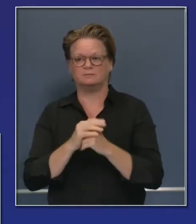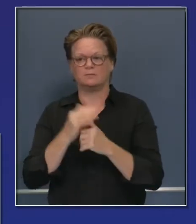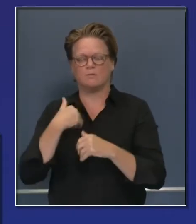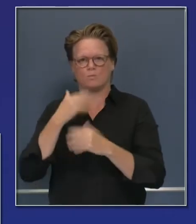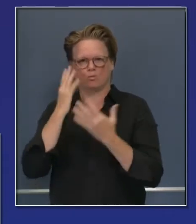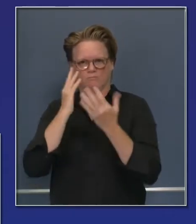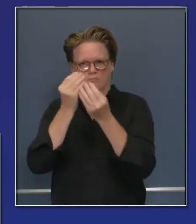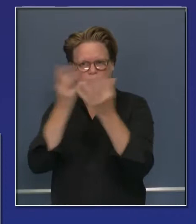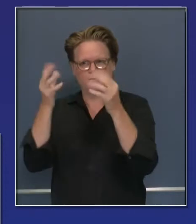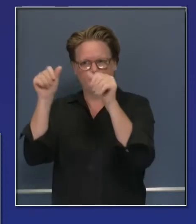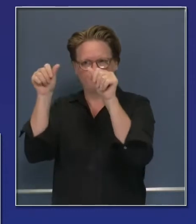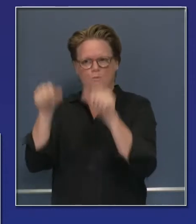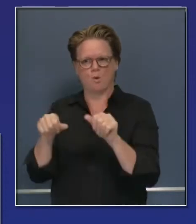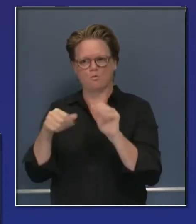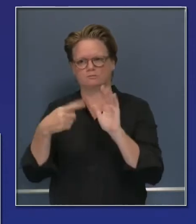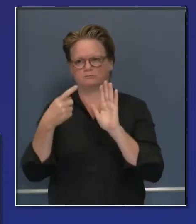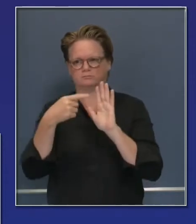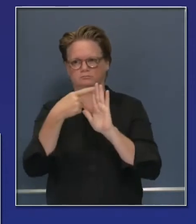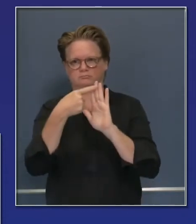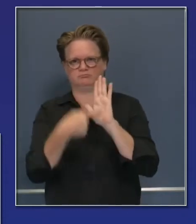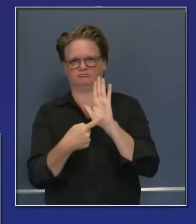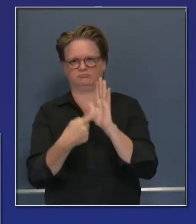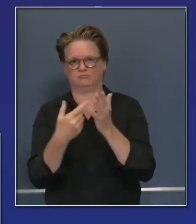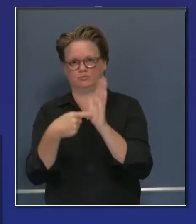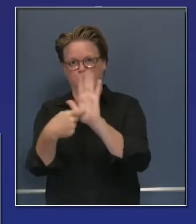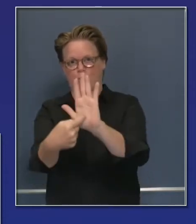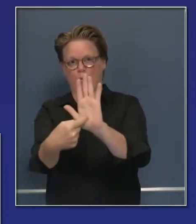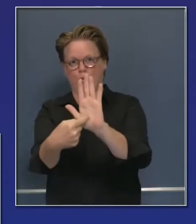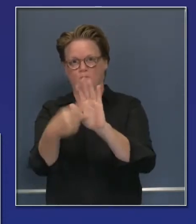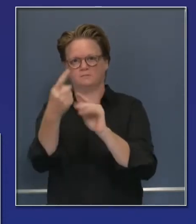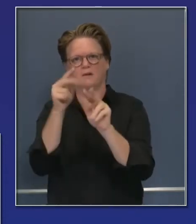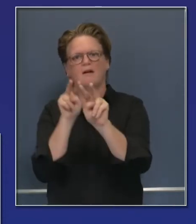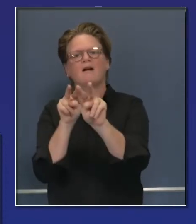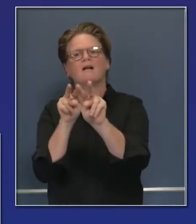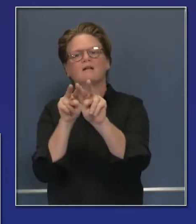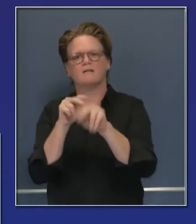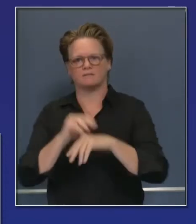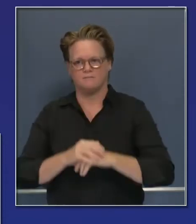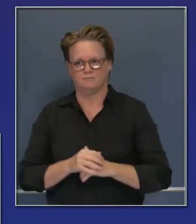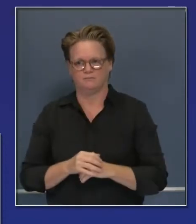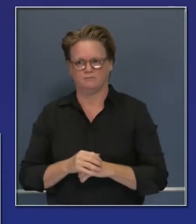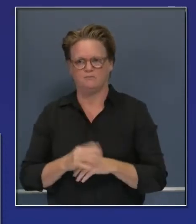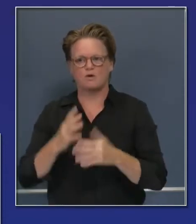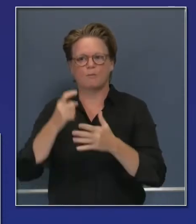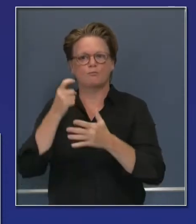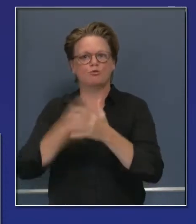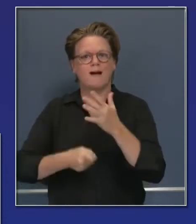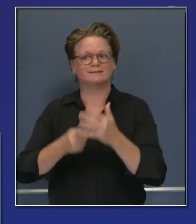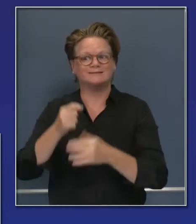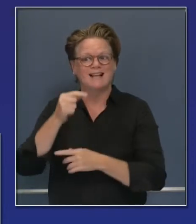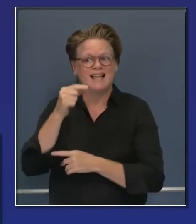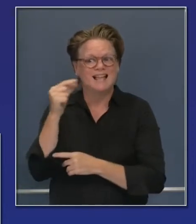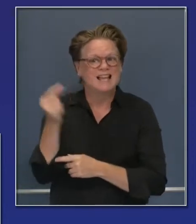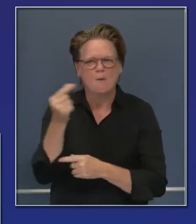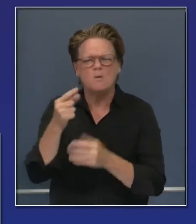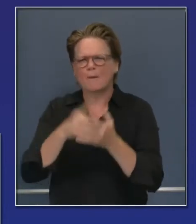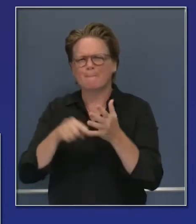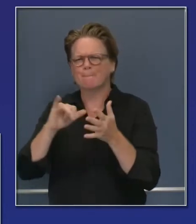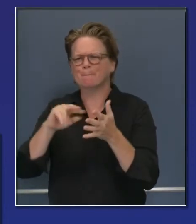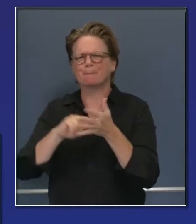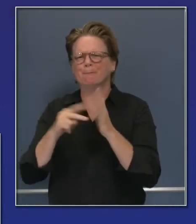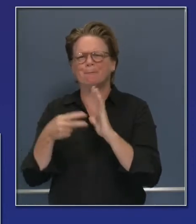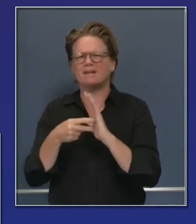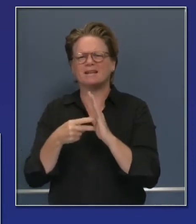forthcoming. They have club rack provisions, best price guarantees. Let's just be specific about what that means. If this